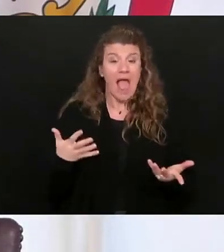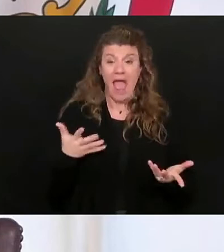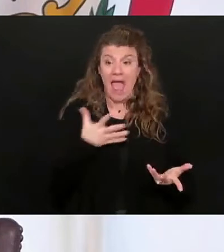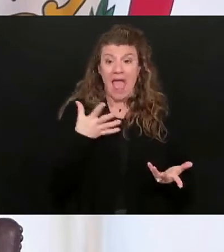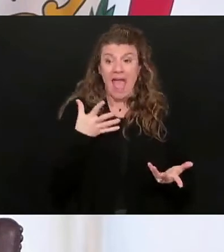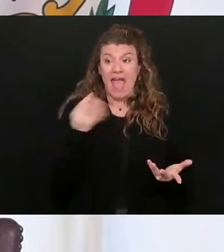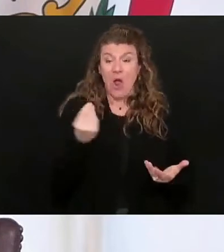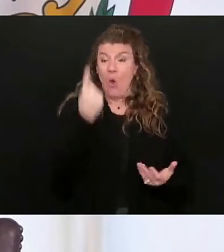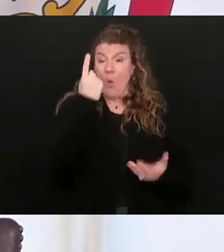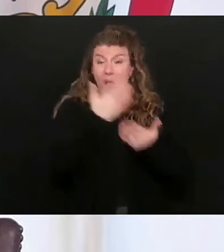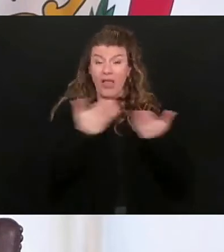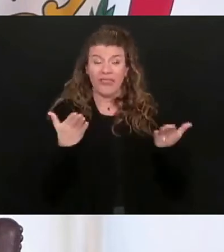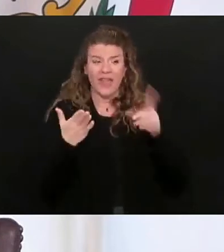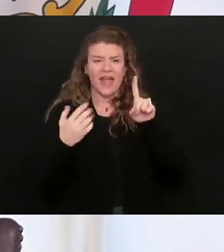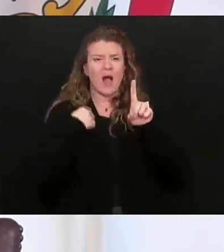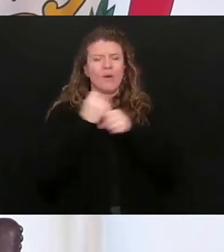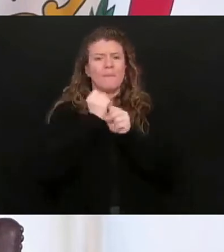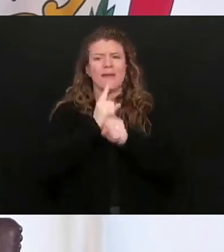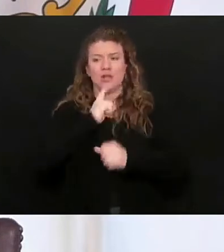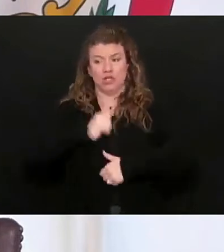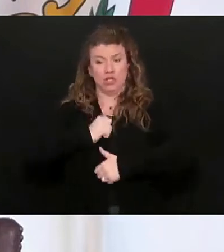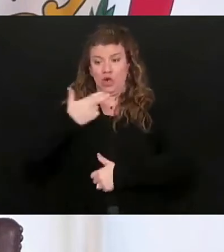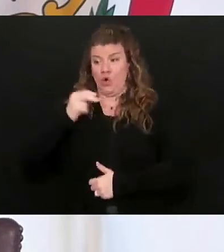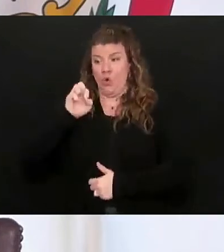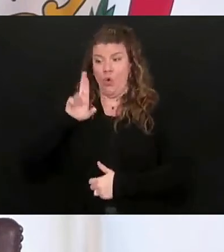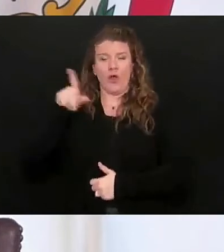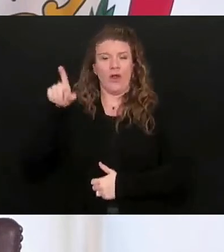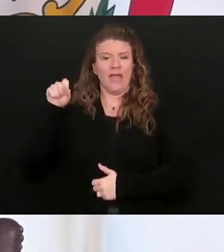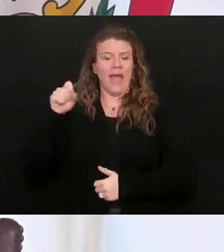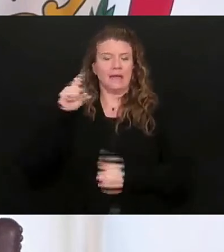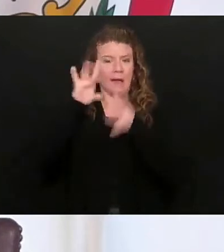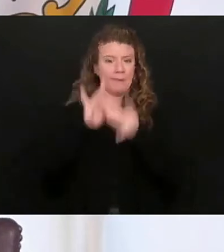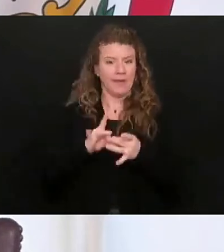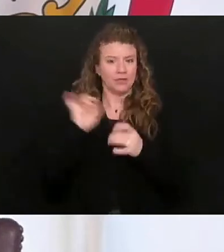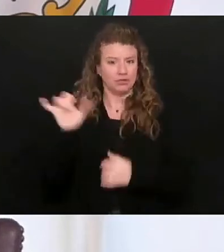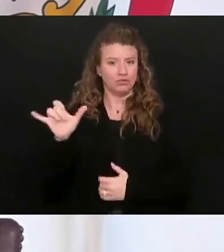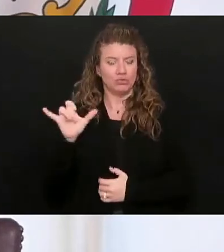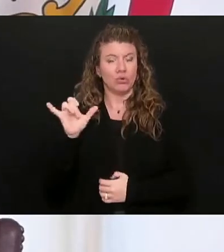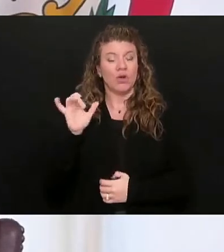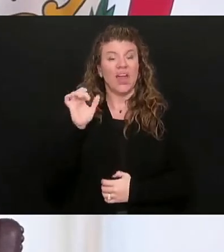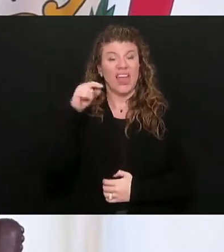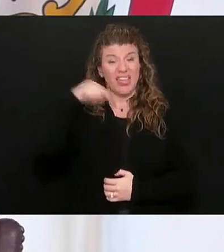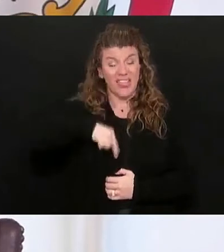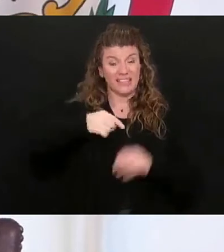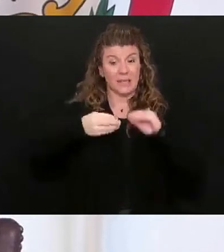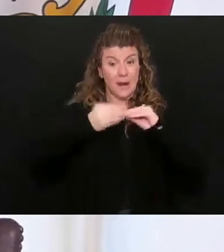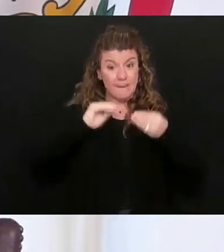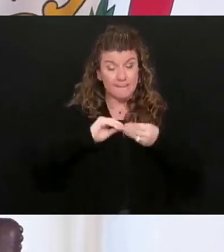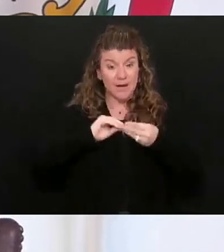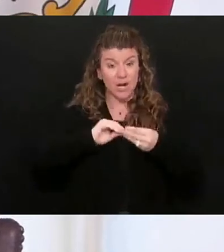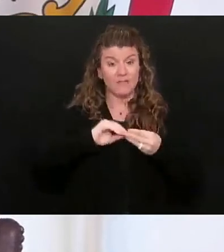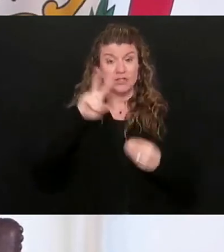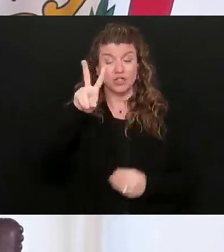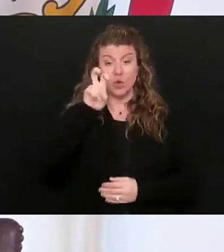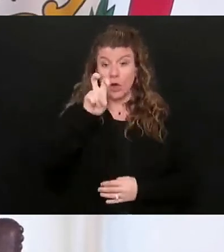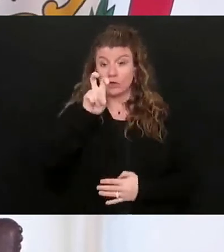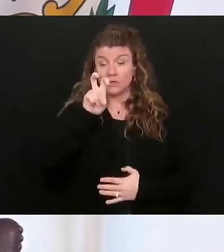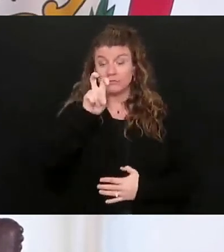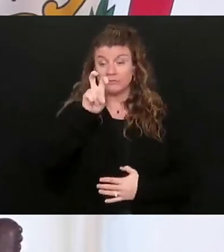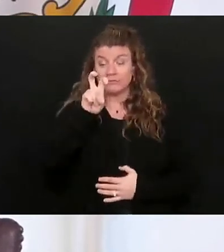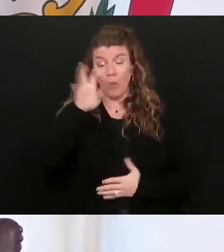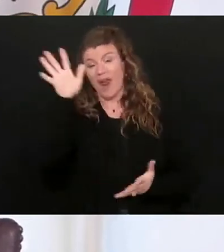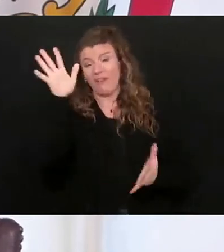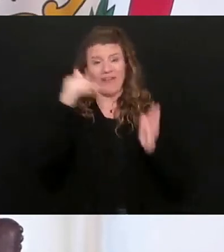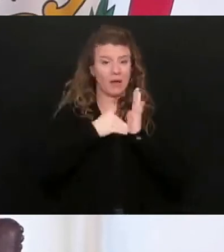and the one thing I want to check with General Hoyer, if General you could step in, is this number of 200 and whatever